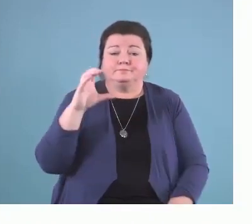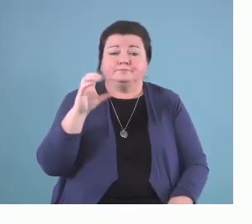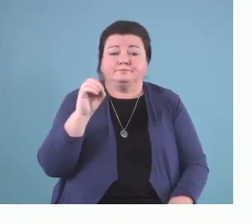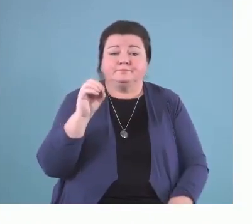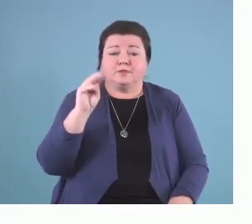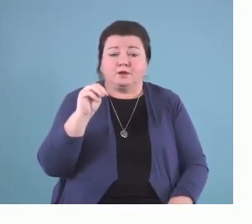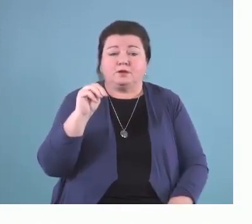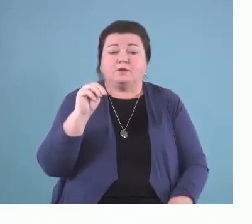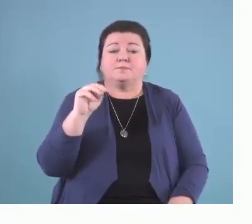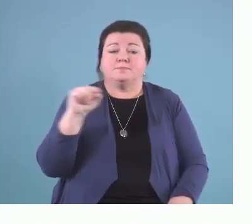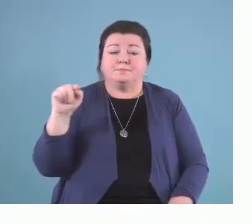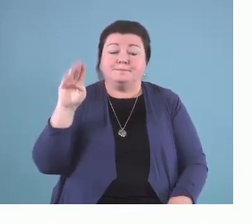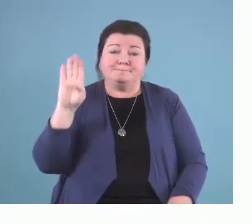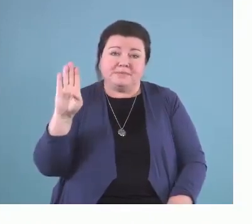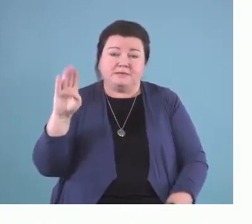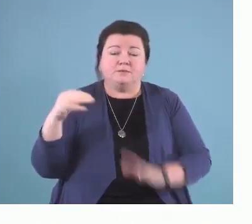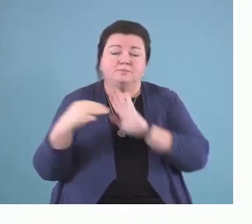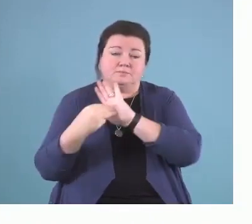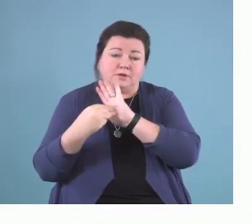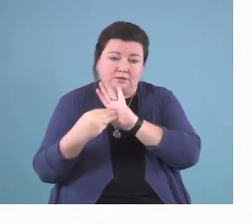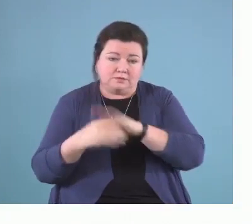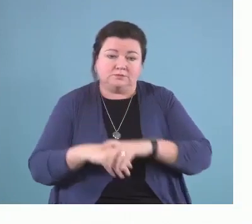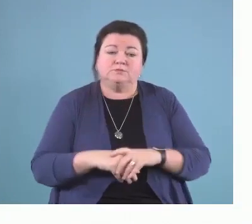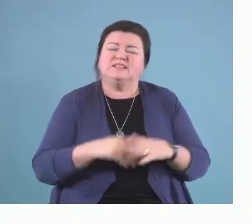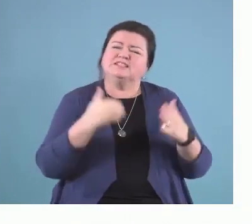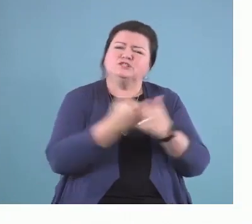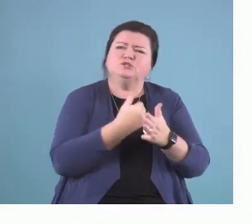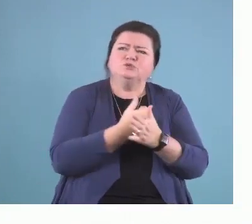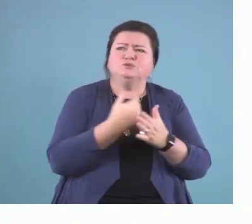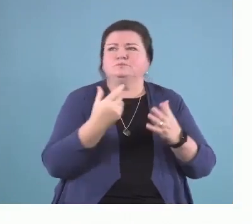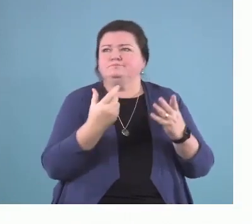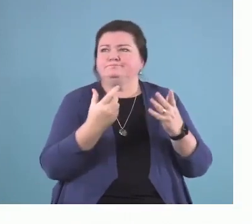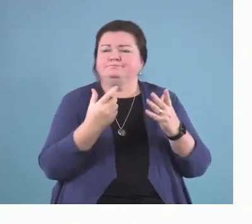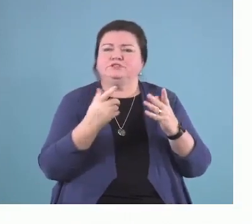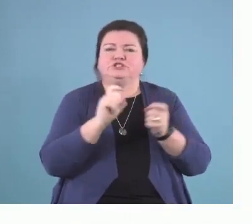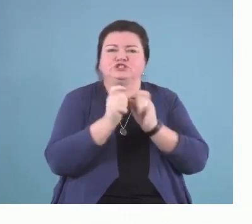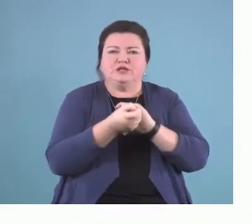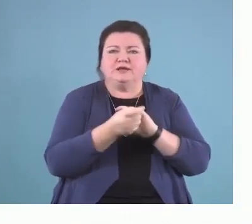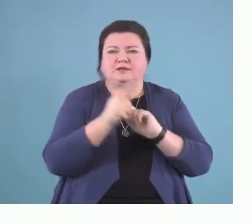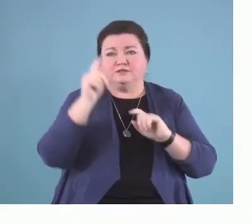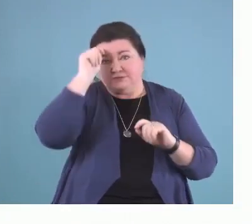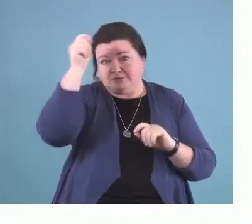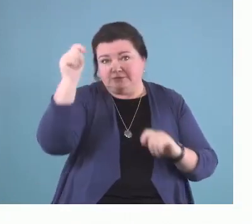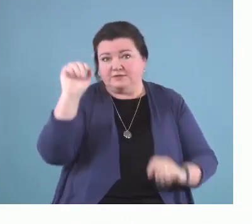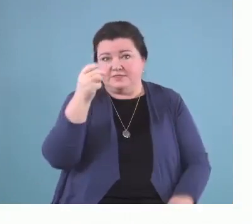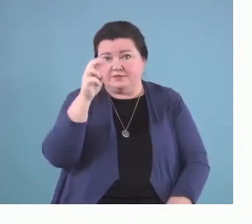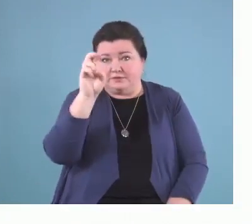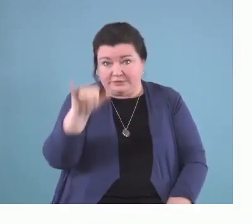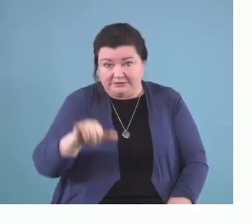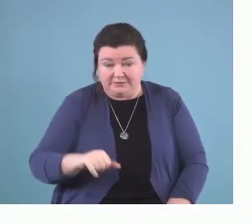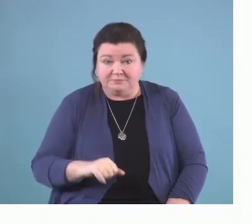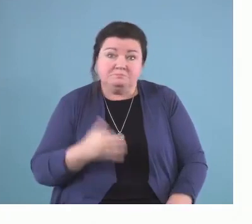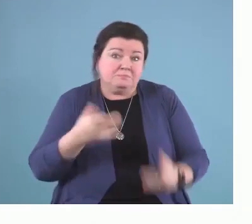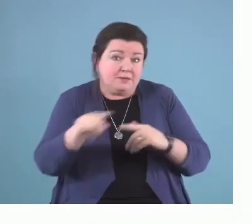behavior change theory that's out there that I wanted to introduce you to if you have not heard of it before.